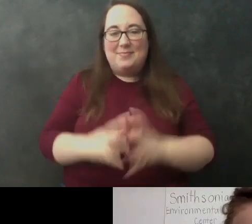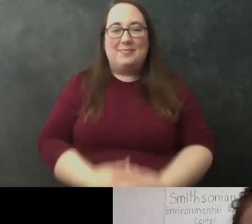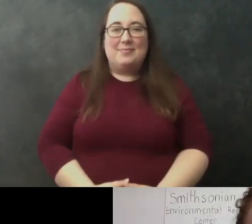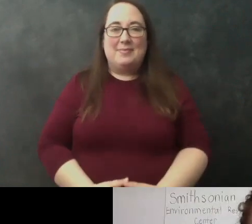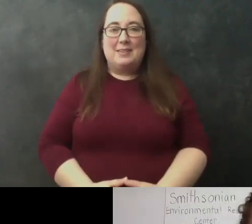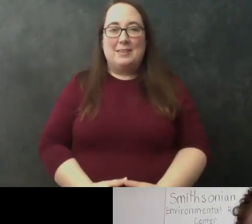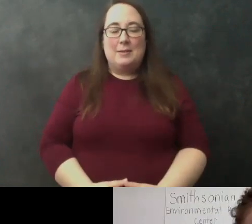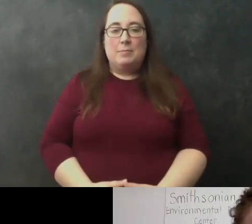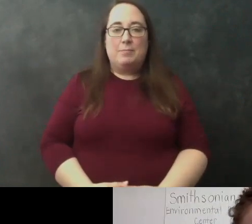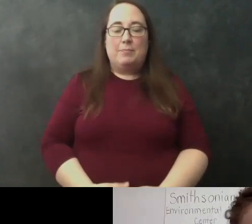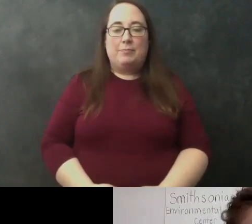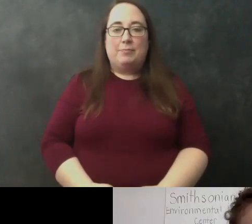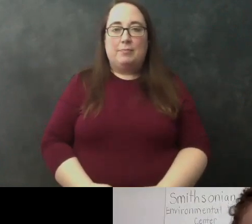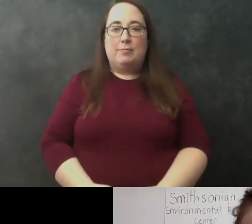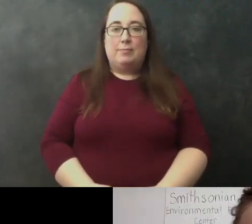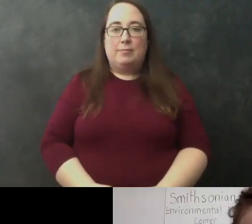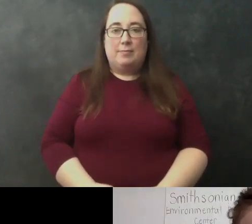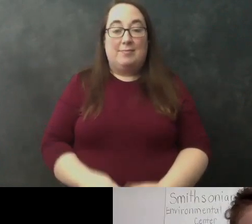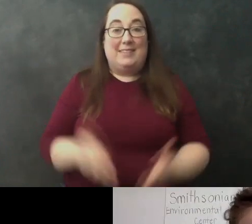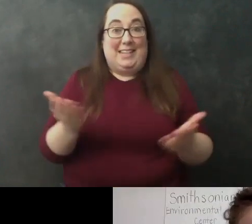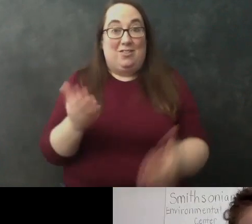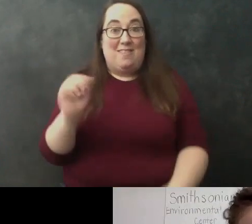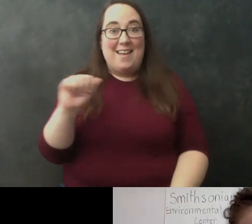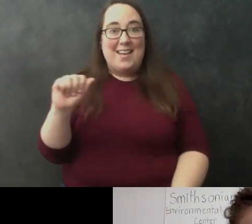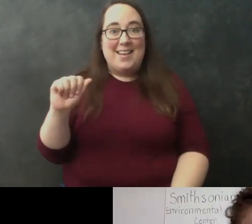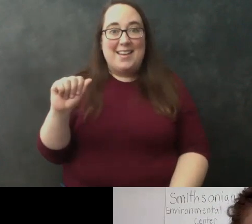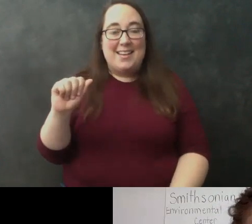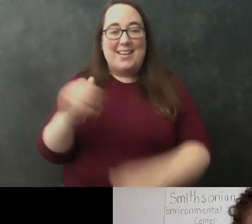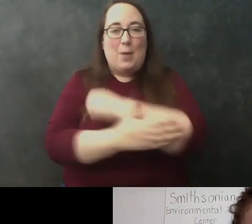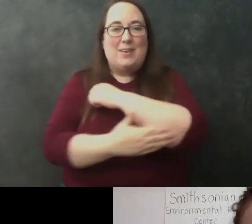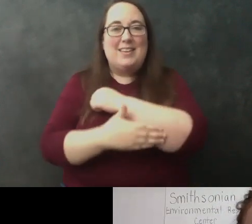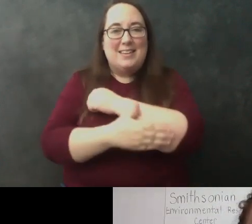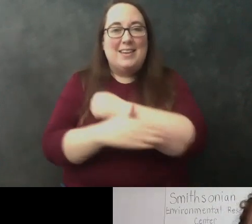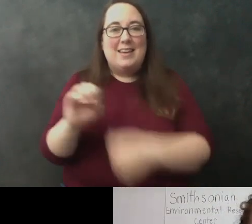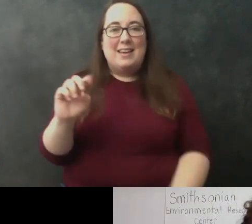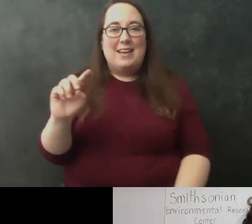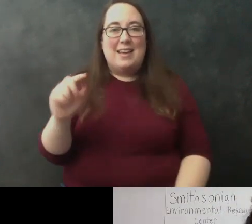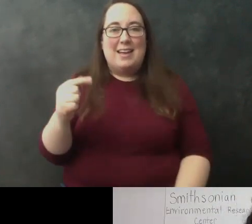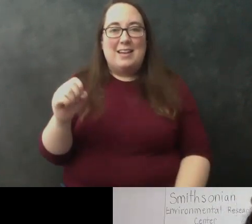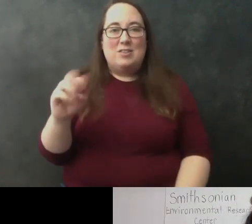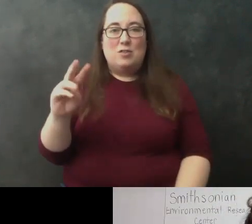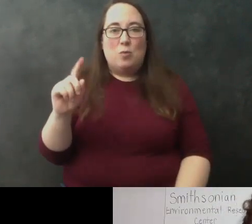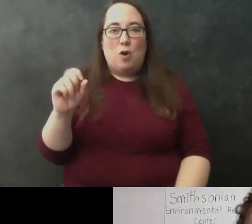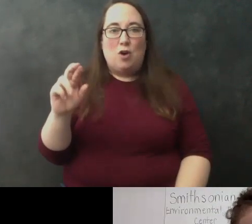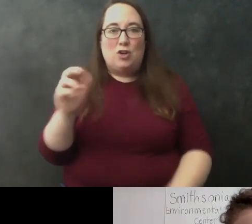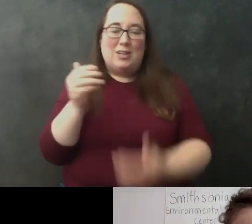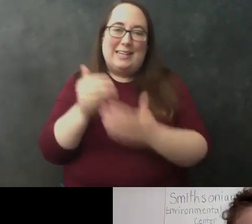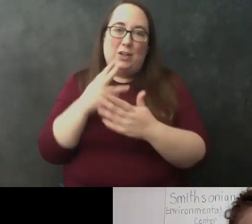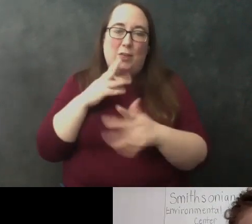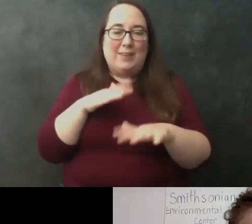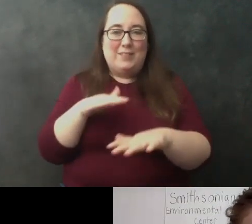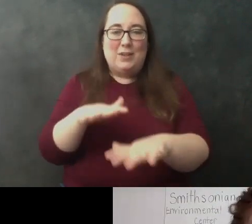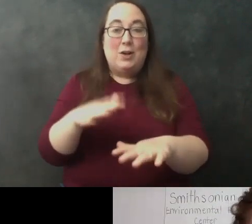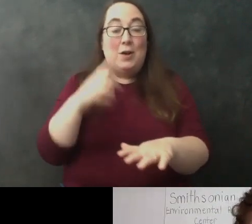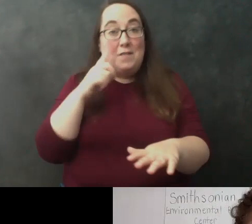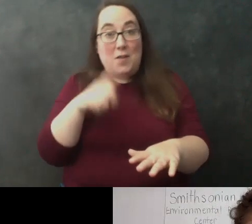And we're located in Anne Arundel County. We're down in Edgewater, Maryland, right along the Rhode River. So, for those